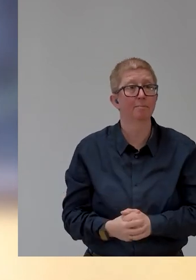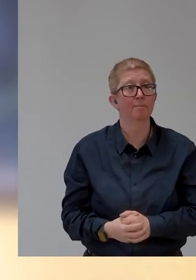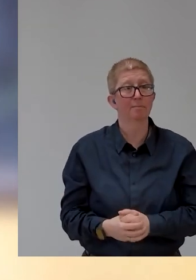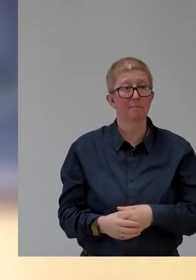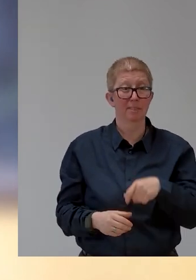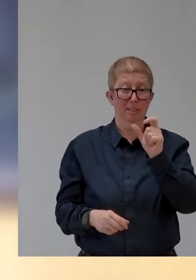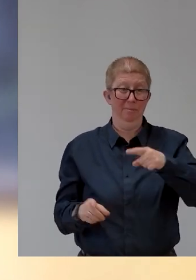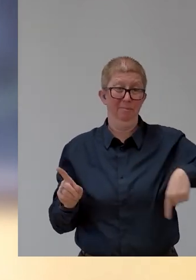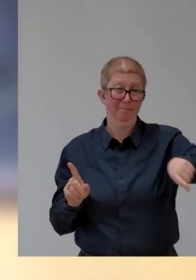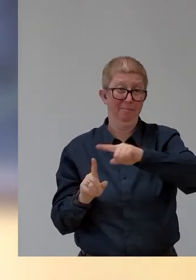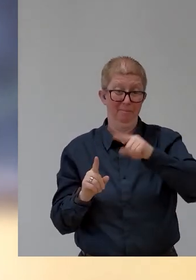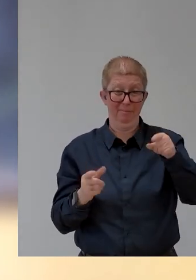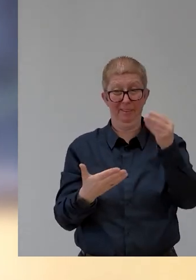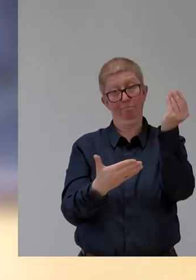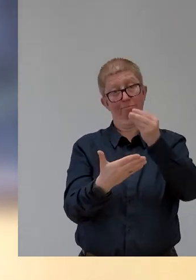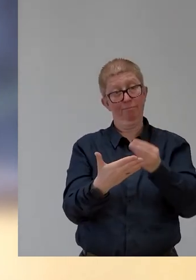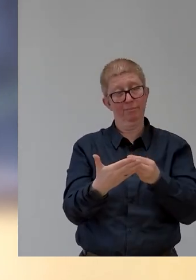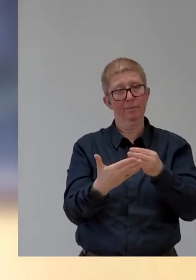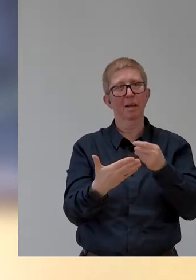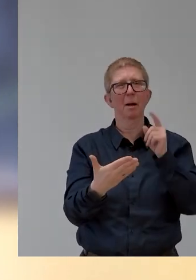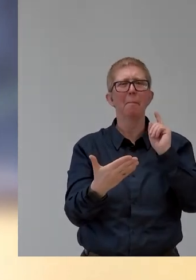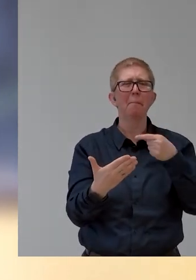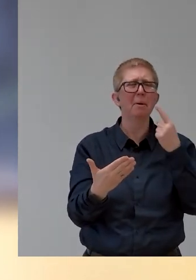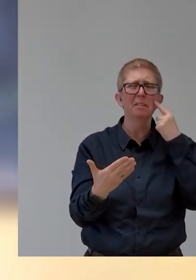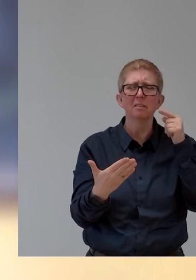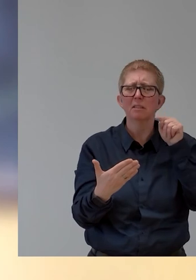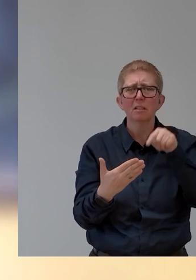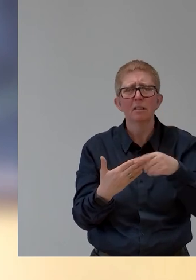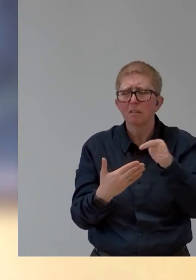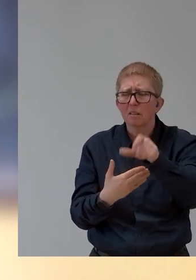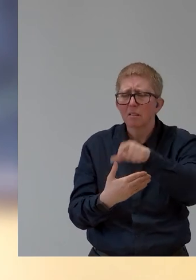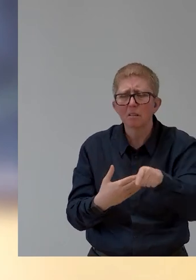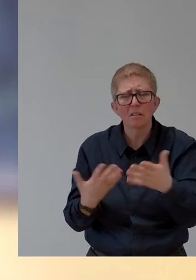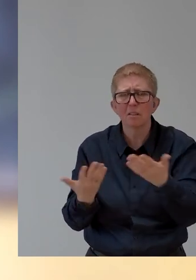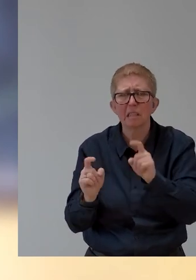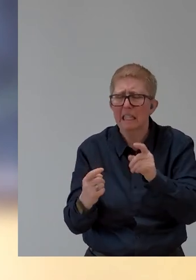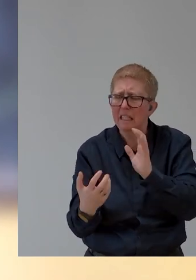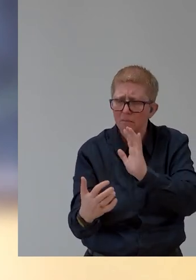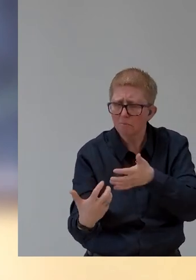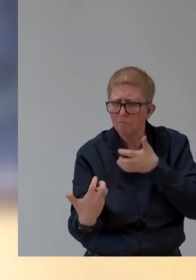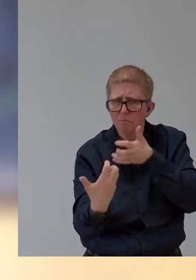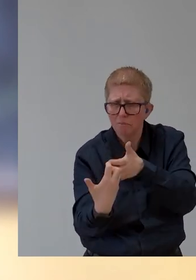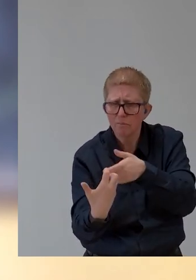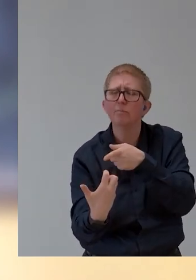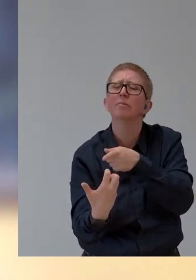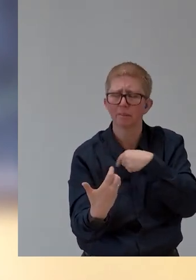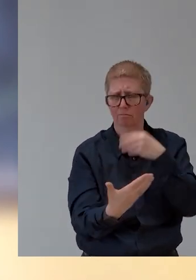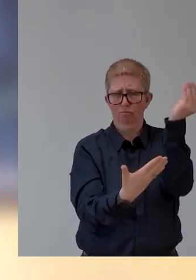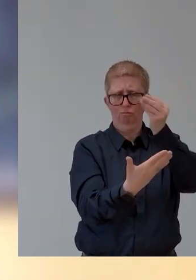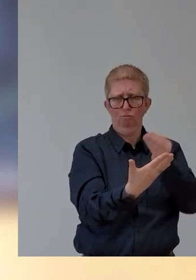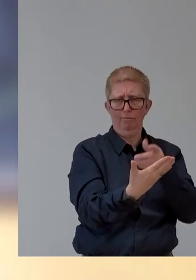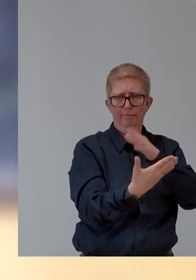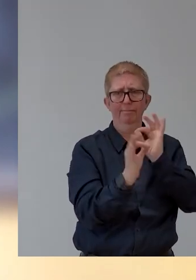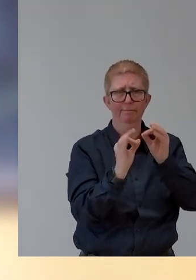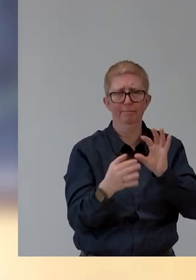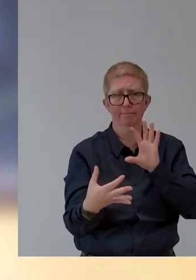have to be oriented to the needs of, you know, the applications that we want to use it for. So we are currently working